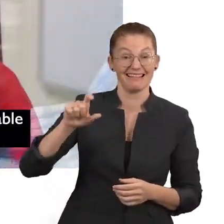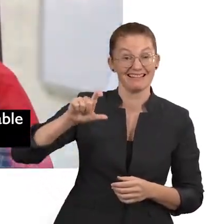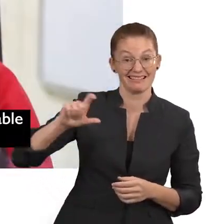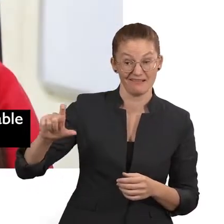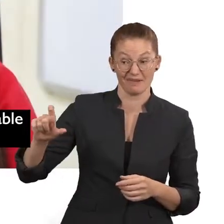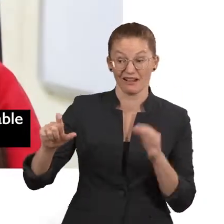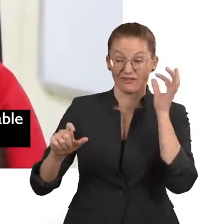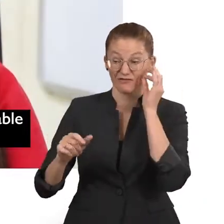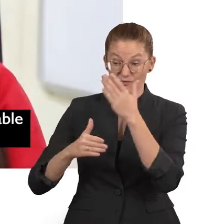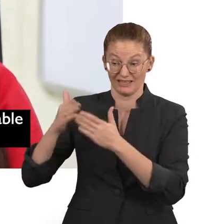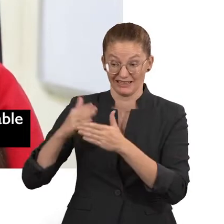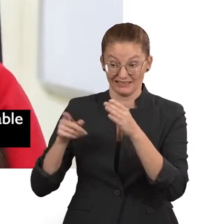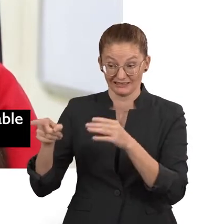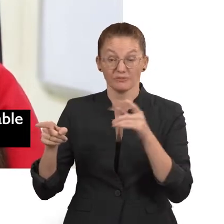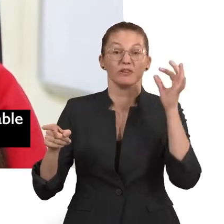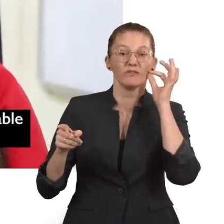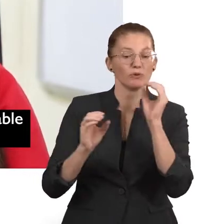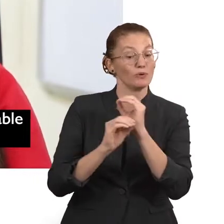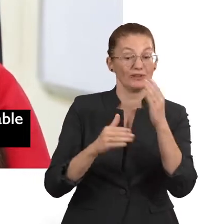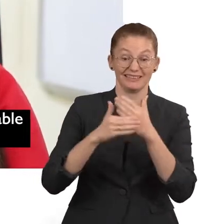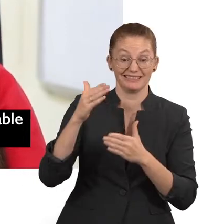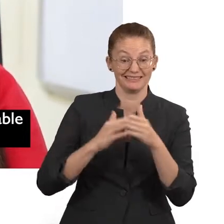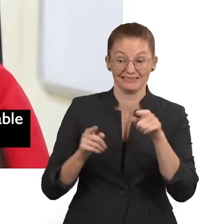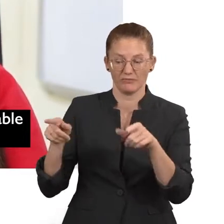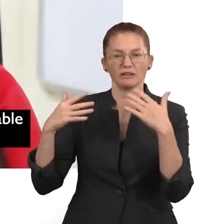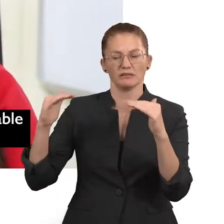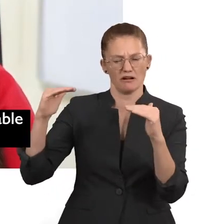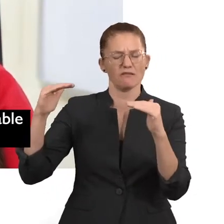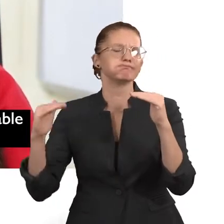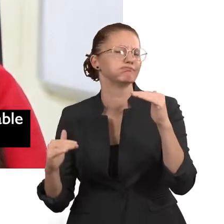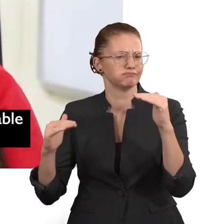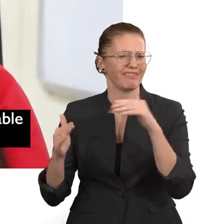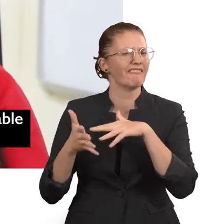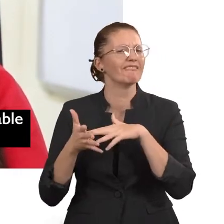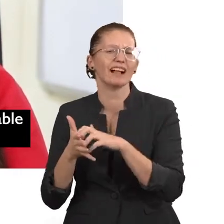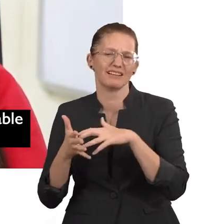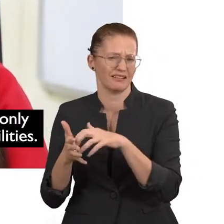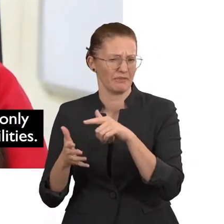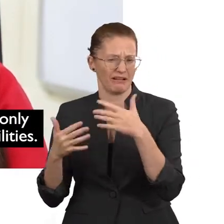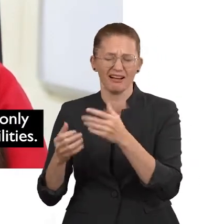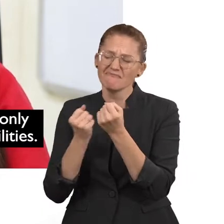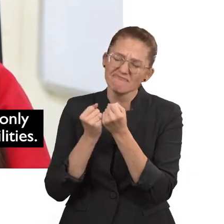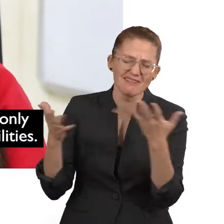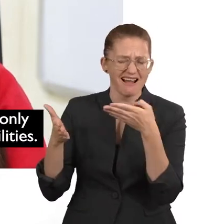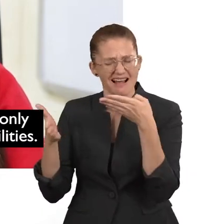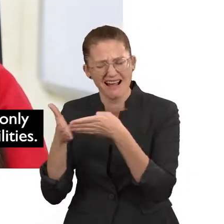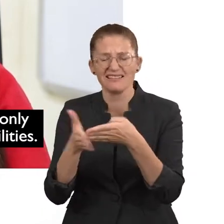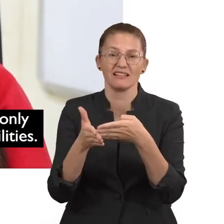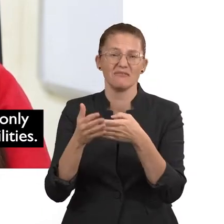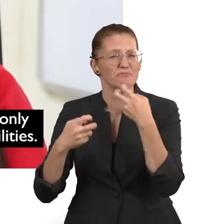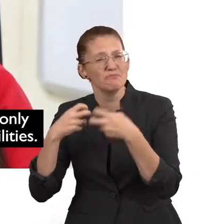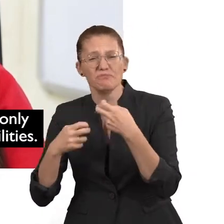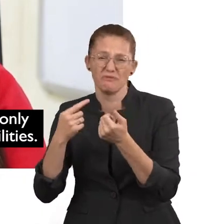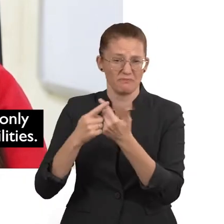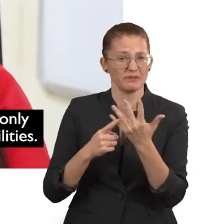Women with disabilities in Nepal are more vulnerable as compared to women without disabilities. They are facing multiple